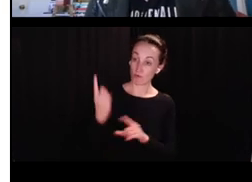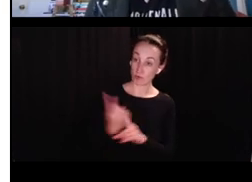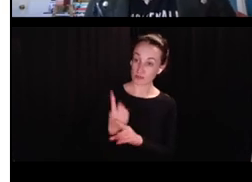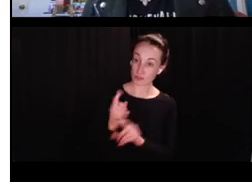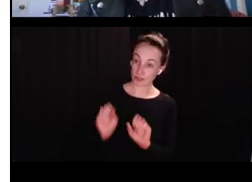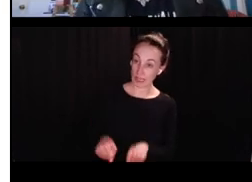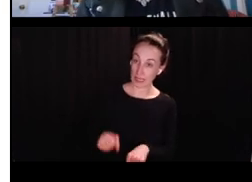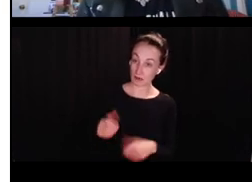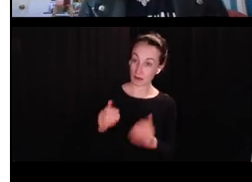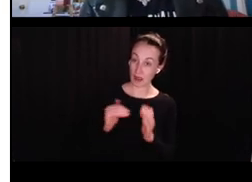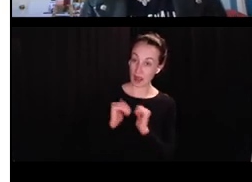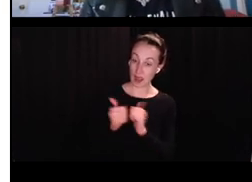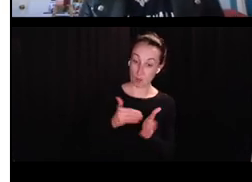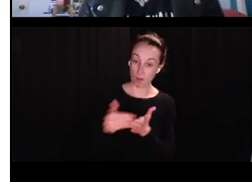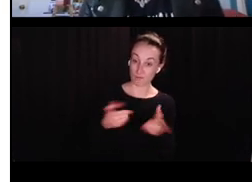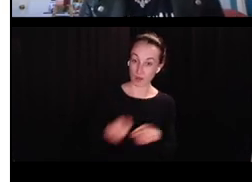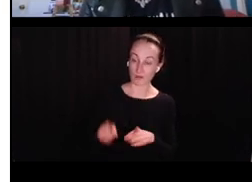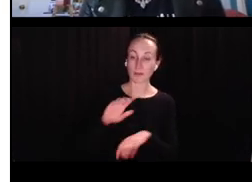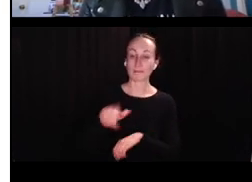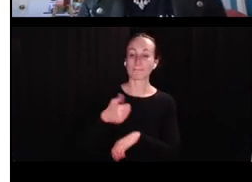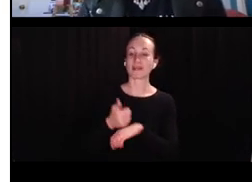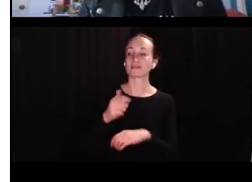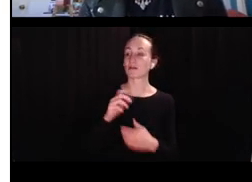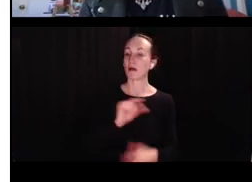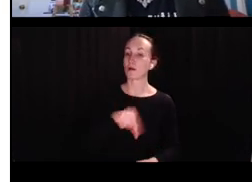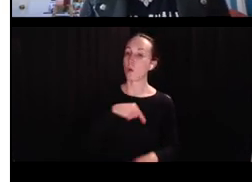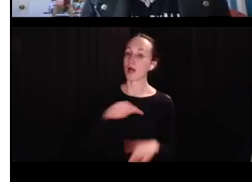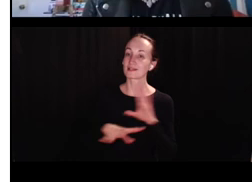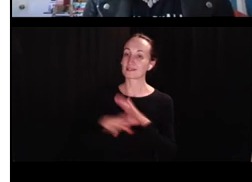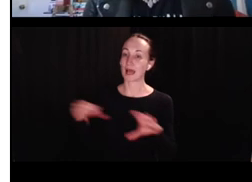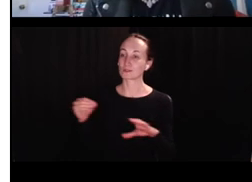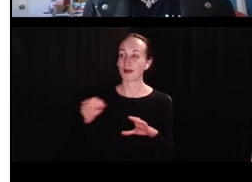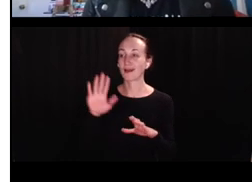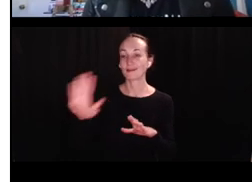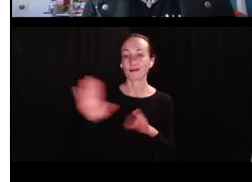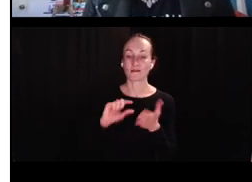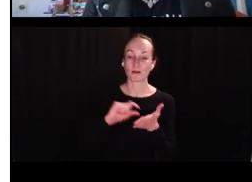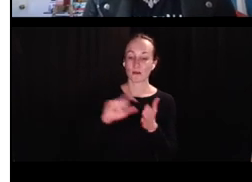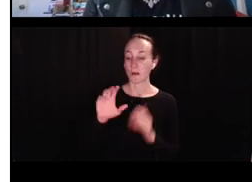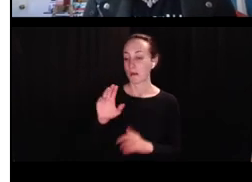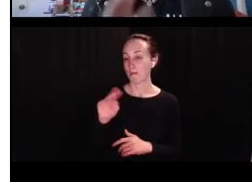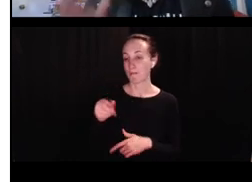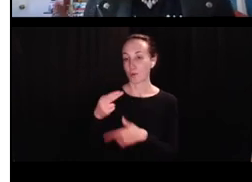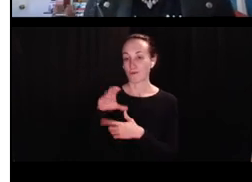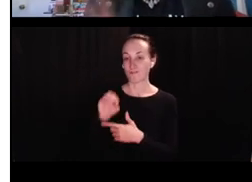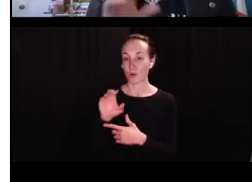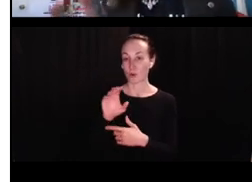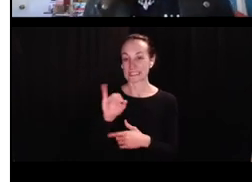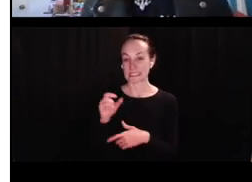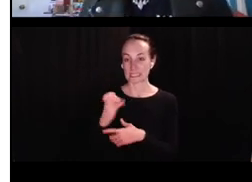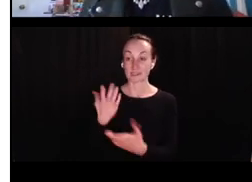And can we estimate, estimate the likelihood of over-regulization based on qualities outside of morpho